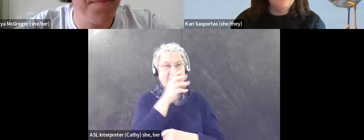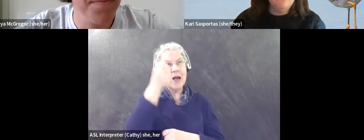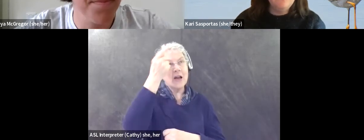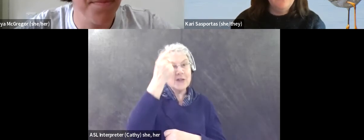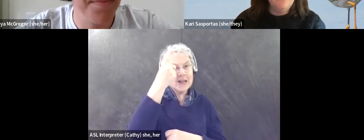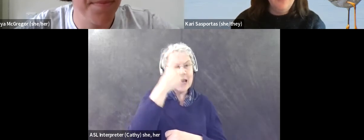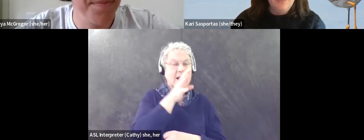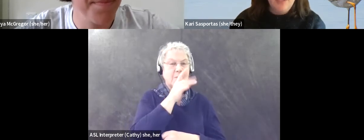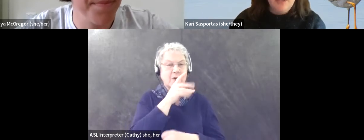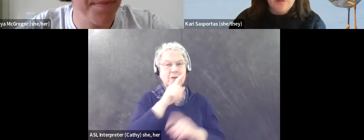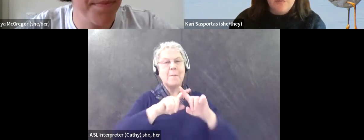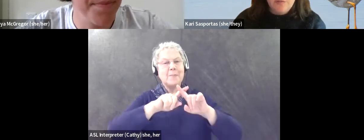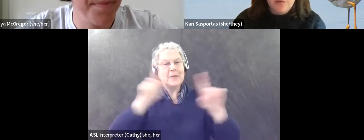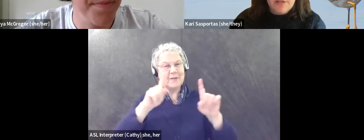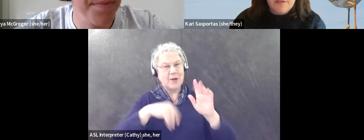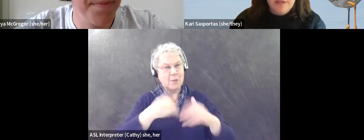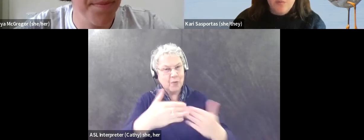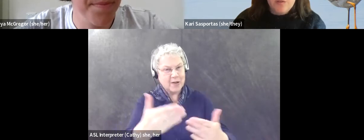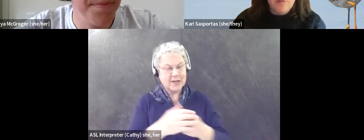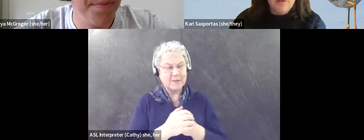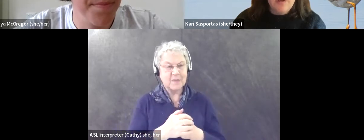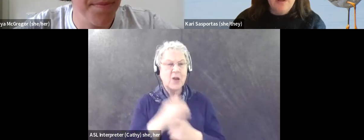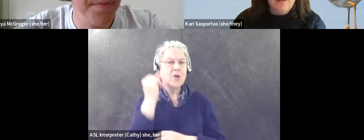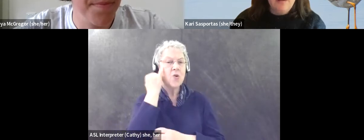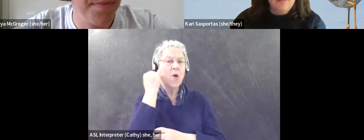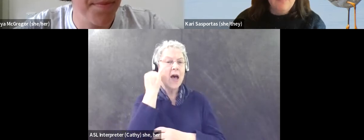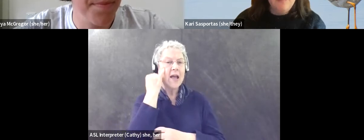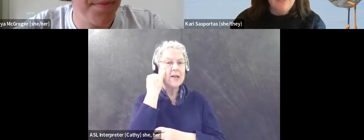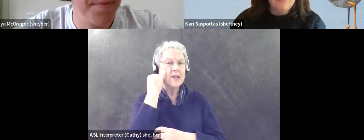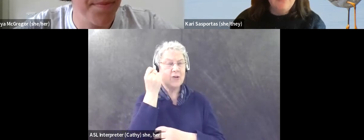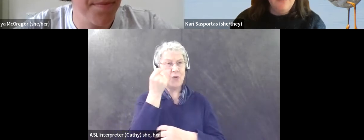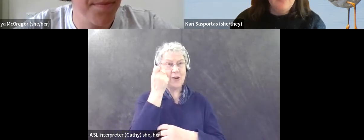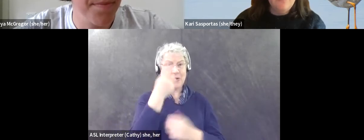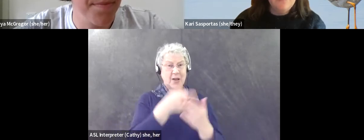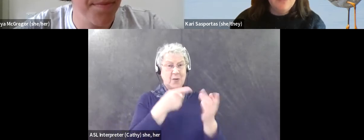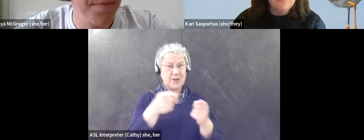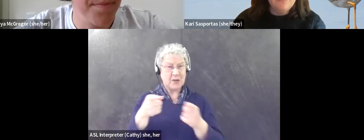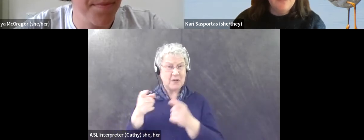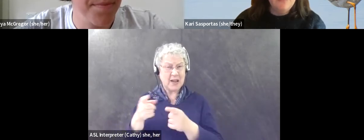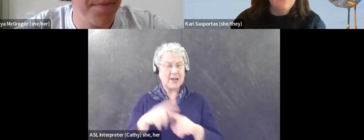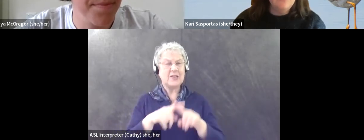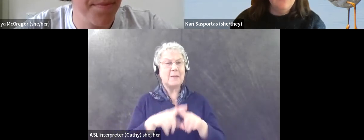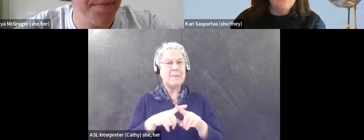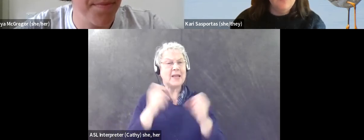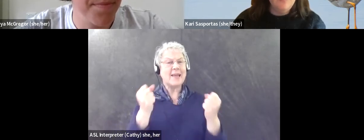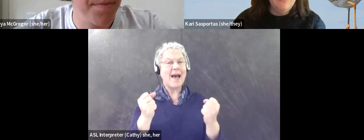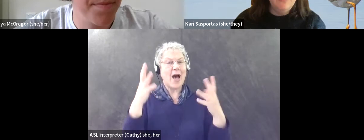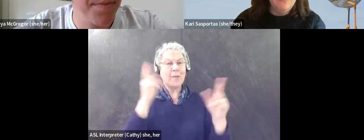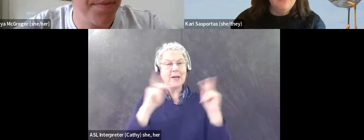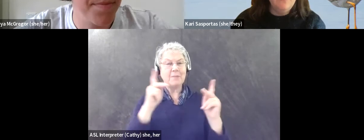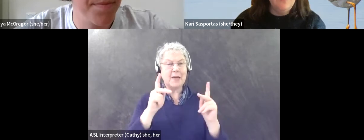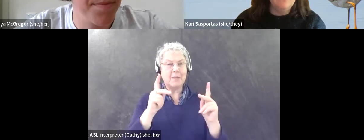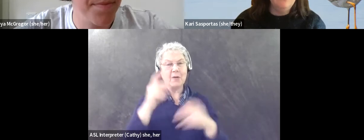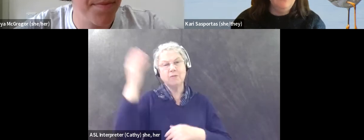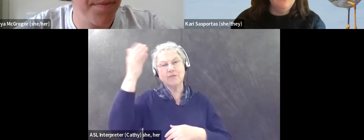little different. So in terms of processing what's going on, depending on the number of speakers, it can get really overwhelming and